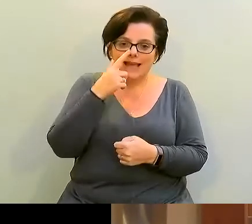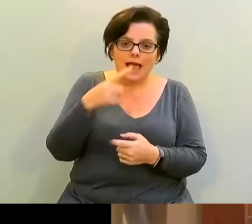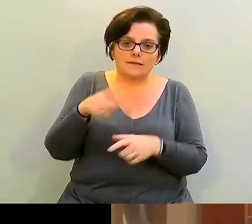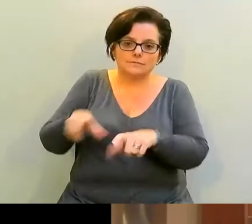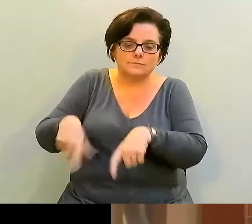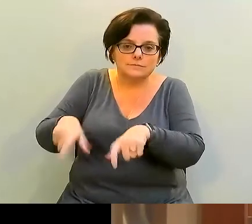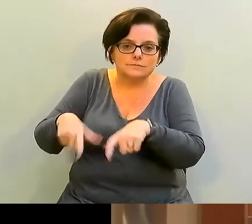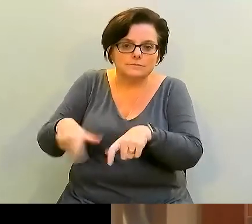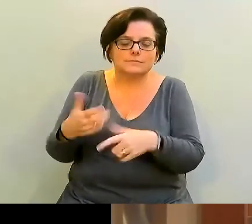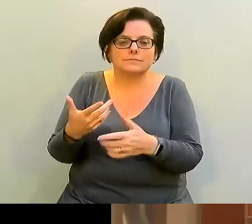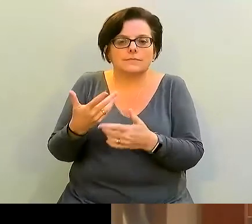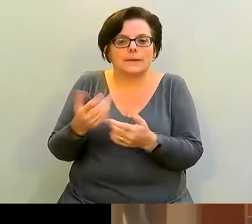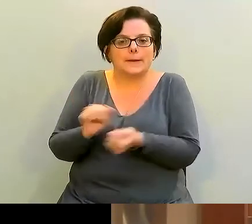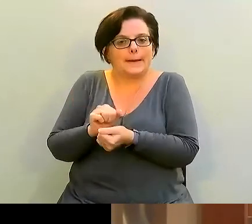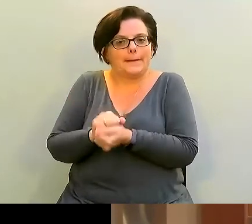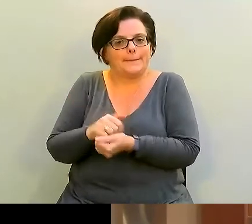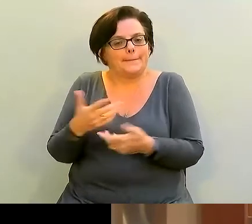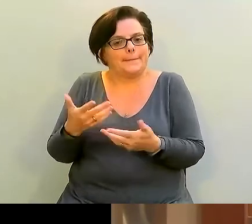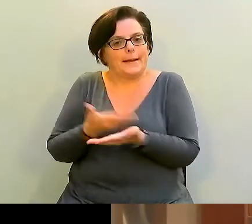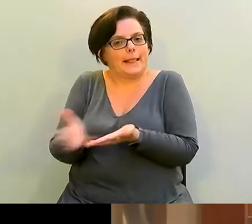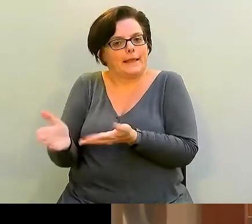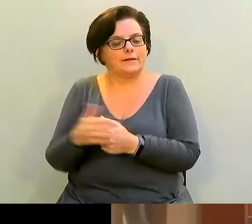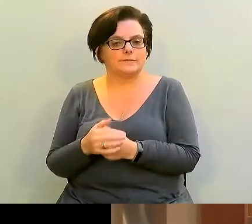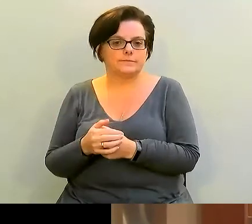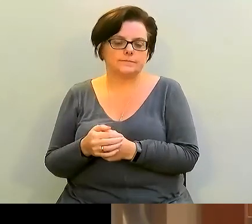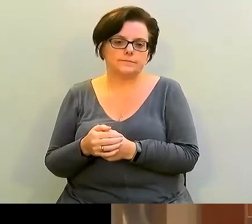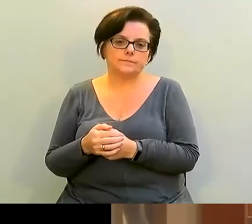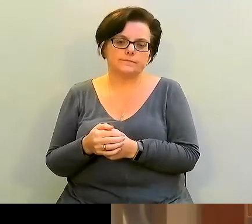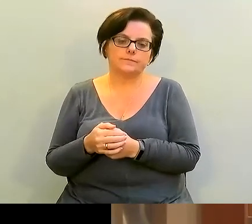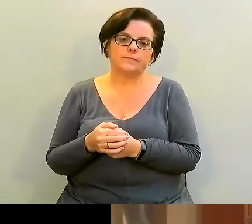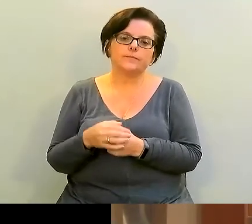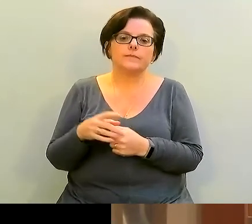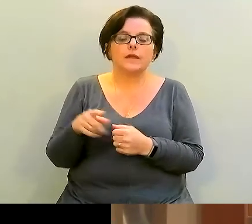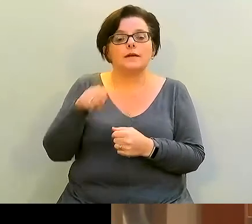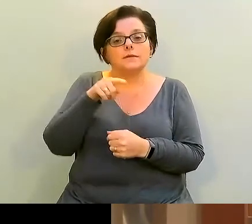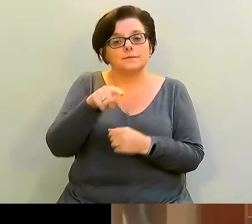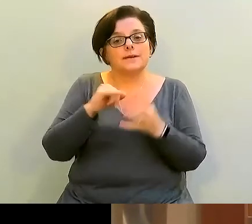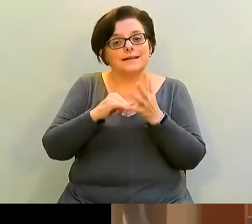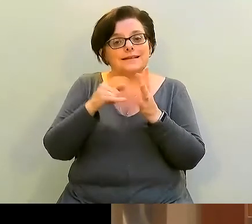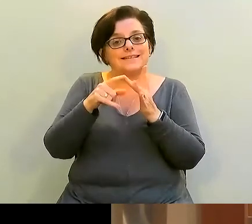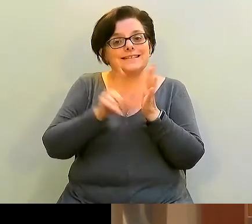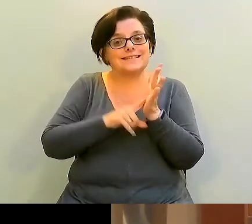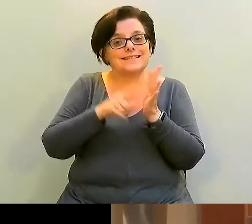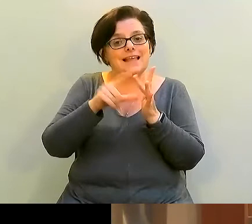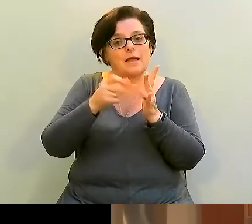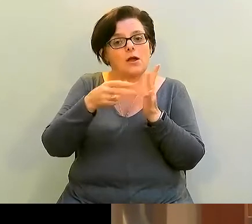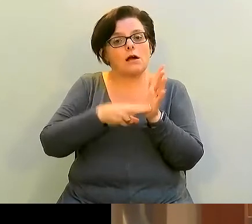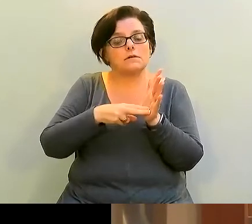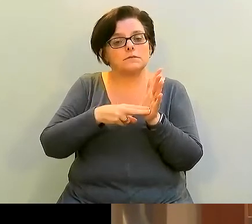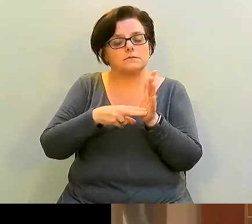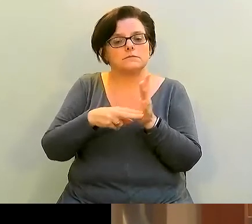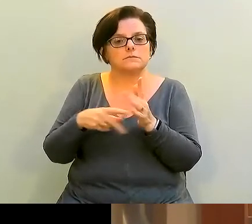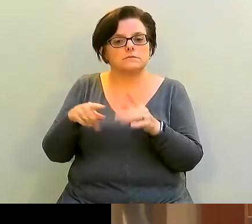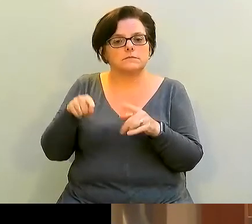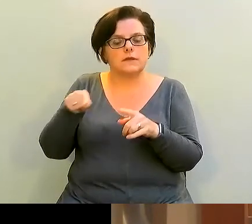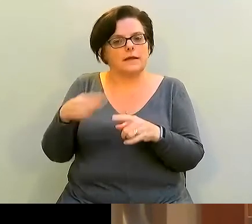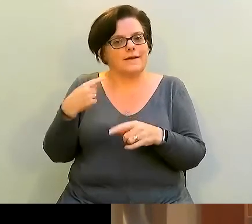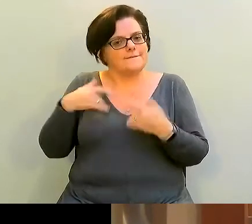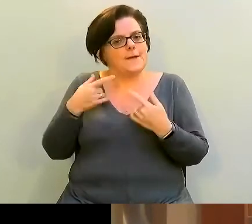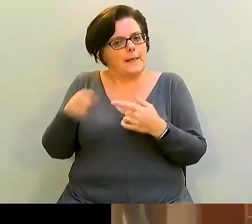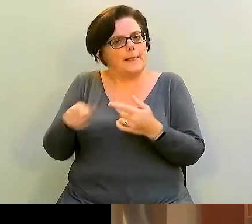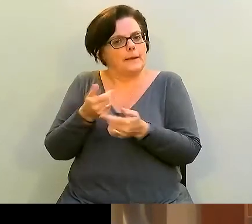little bit better than the other types of bristles and brushes because I think that this ends up being a little bit cleaner.